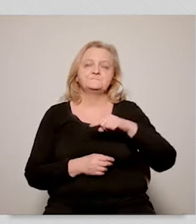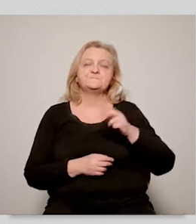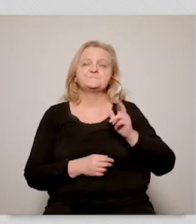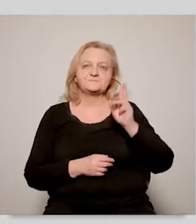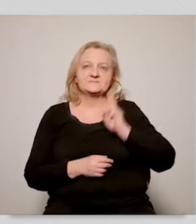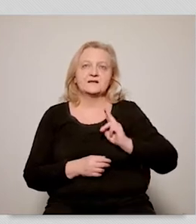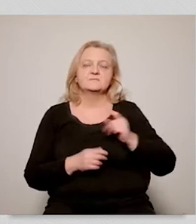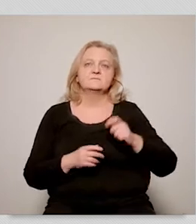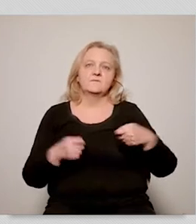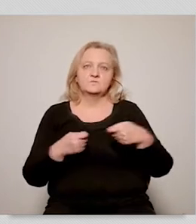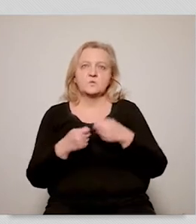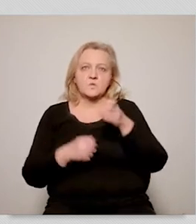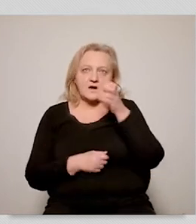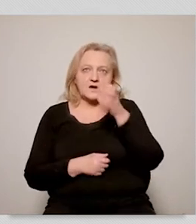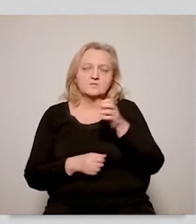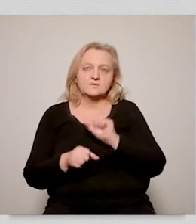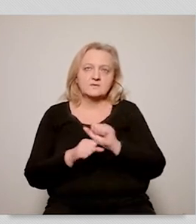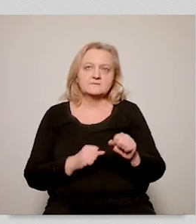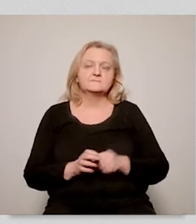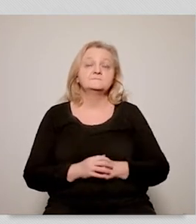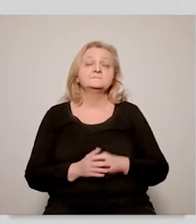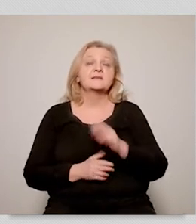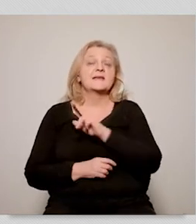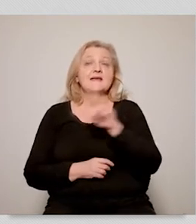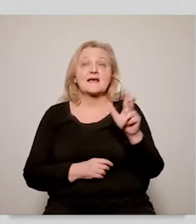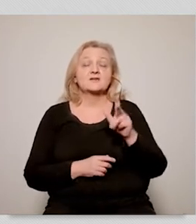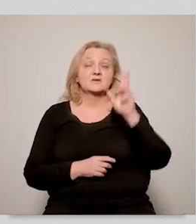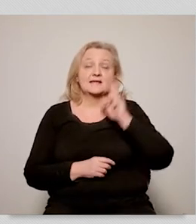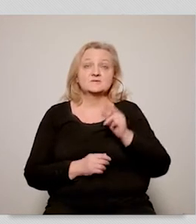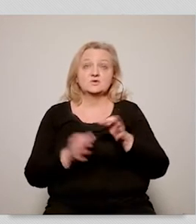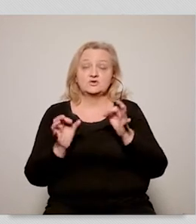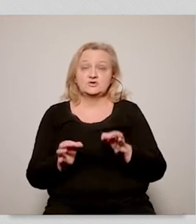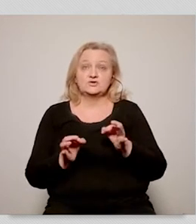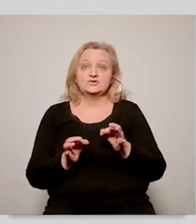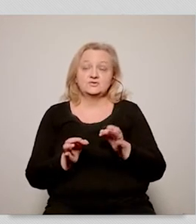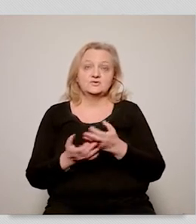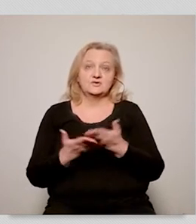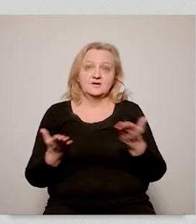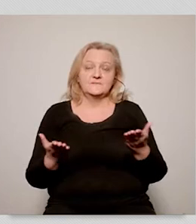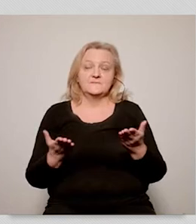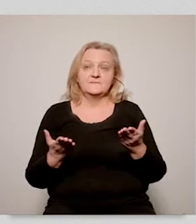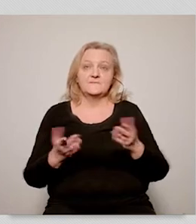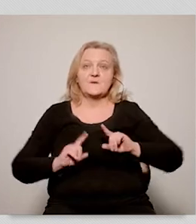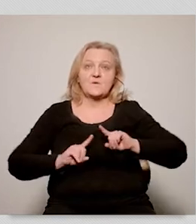that we've been both involved in.